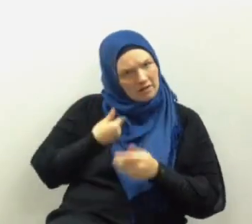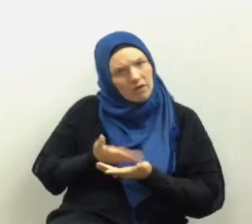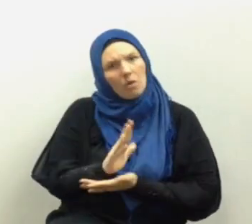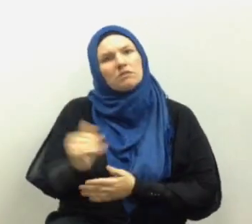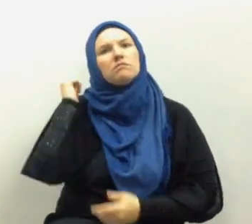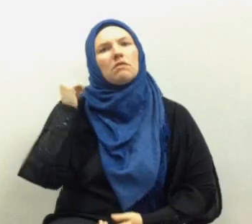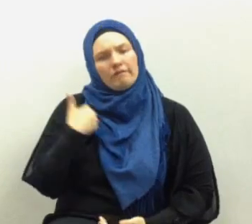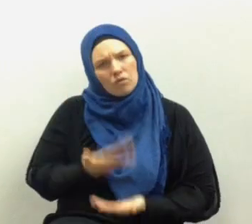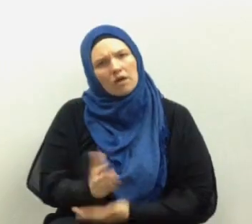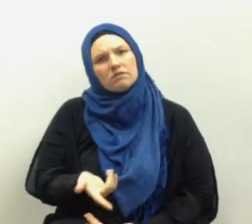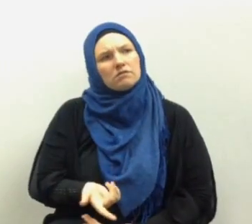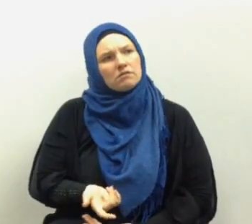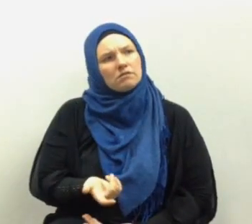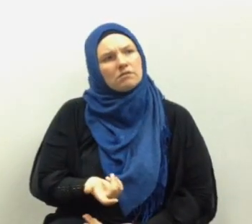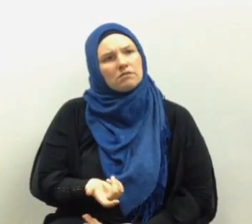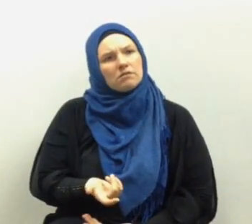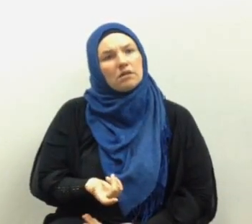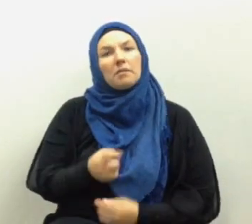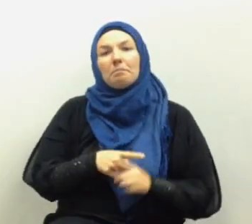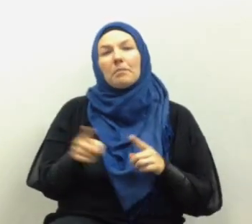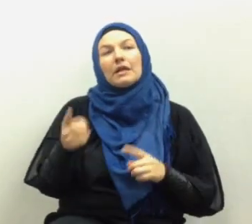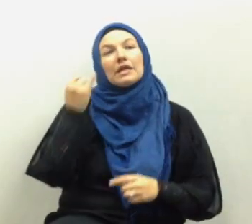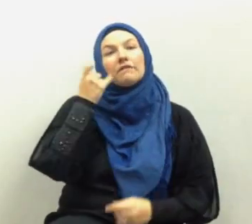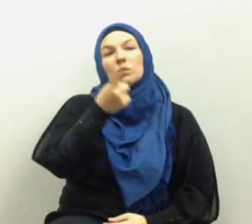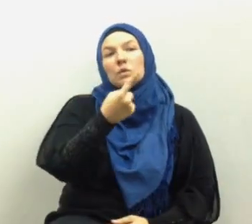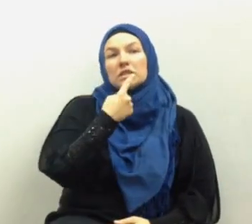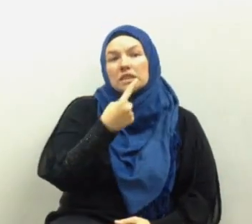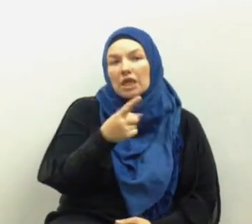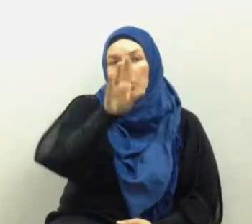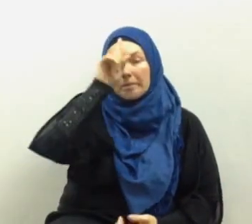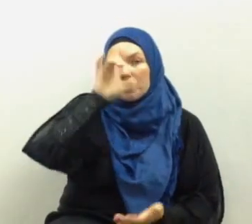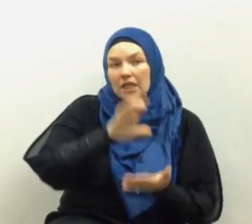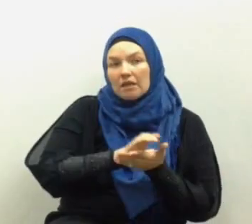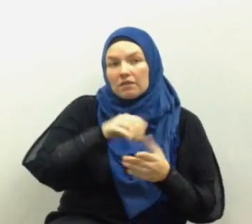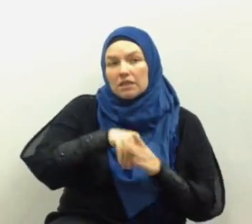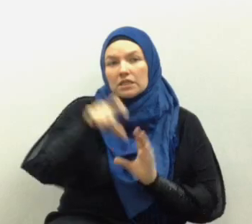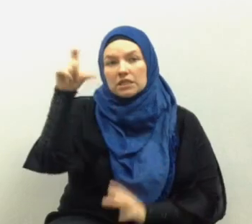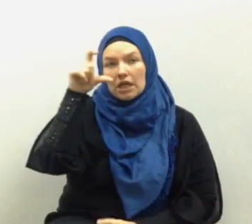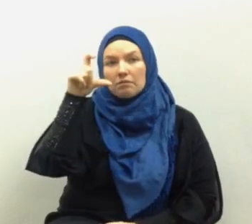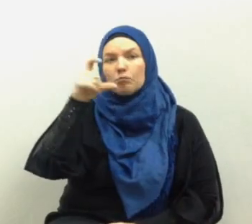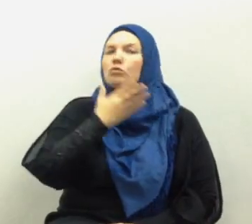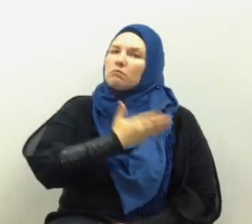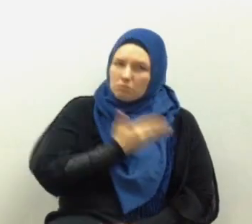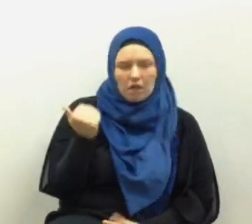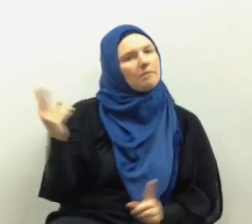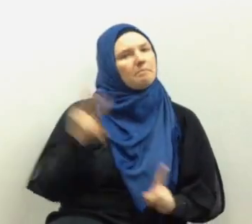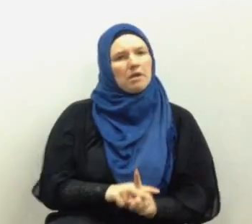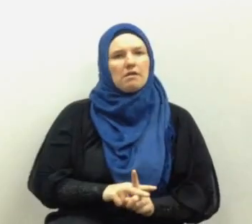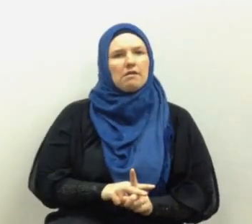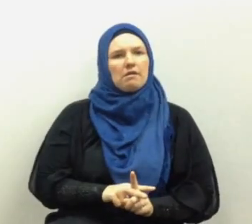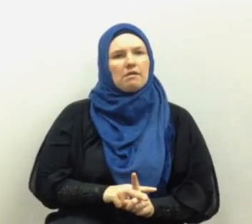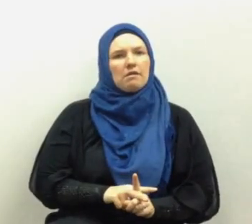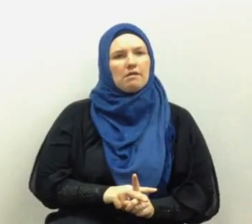it they have the right to deny it but if you claim you believe in it you better live